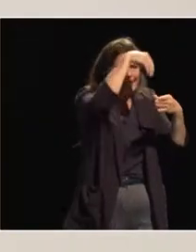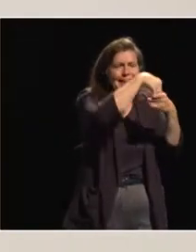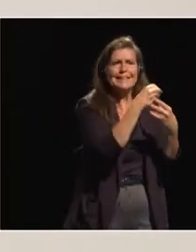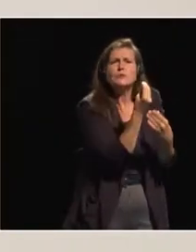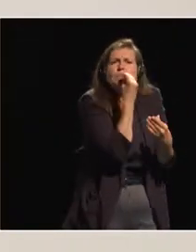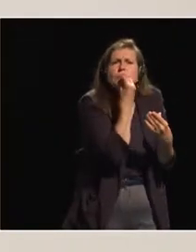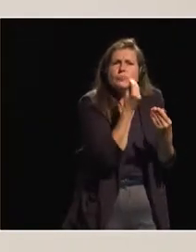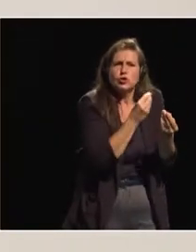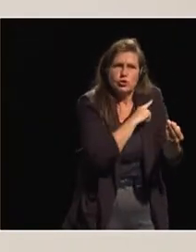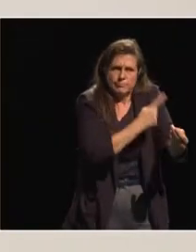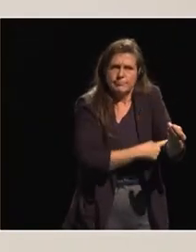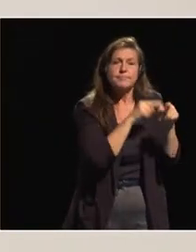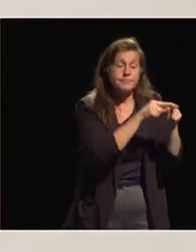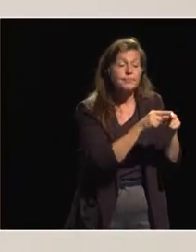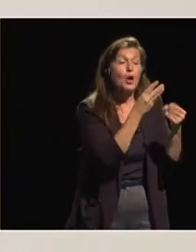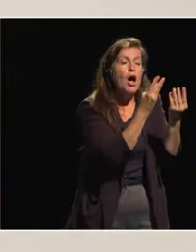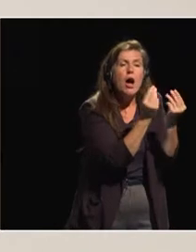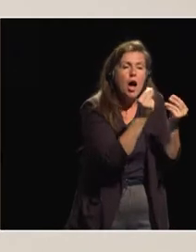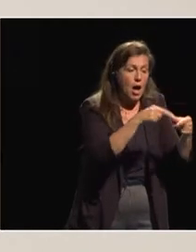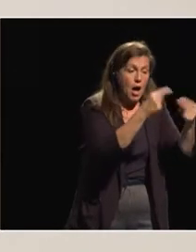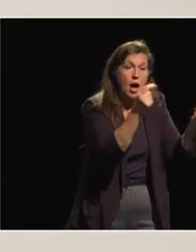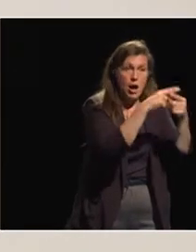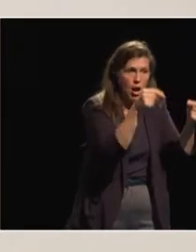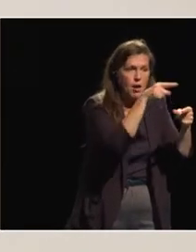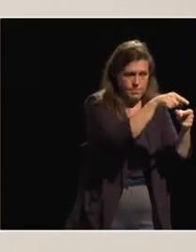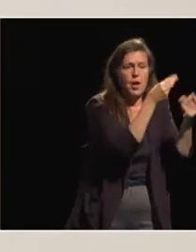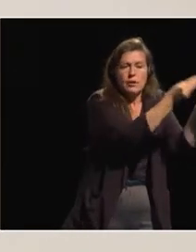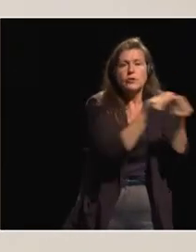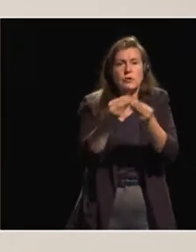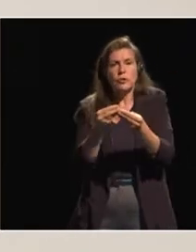use this herb to make contraceptives.